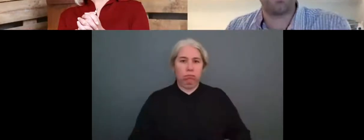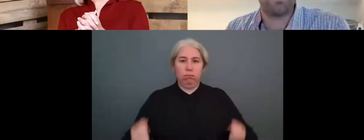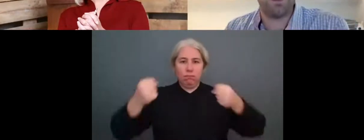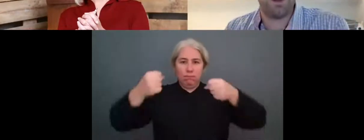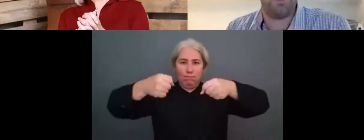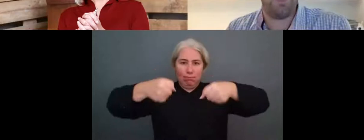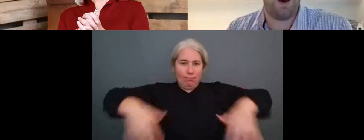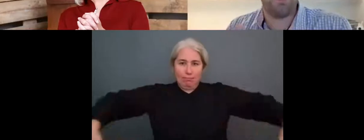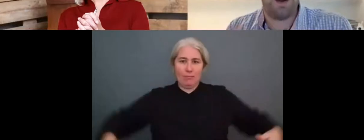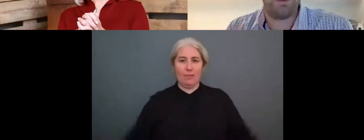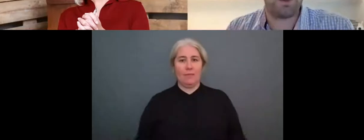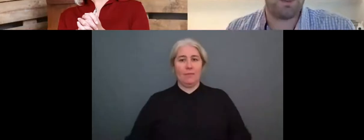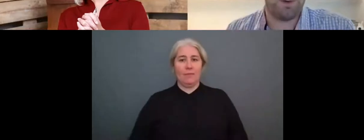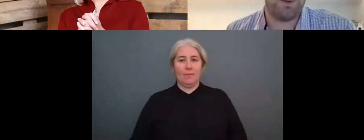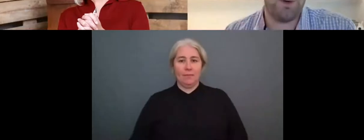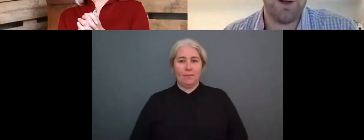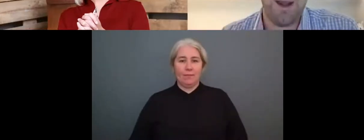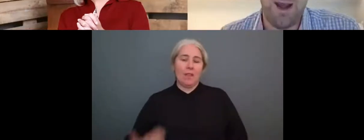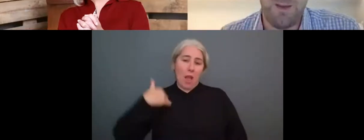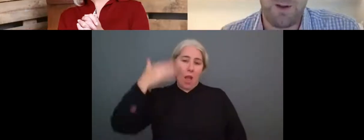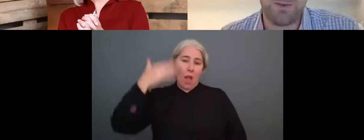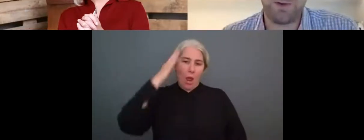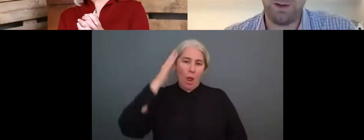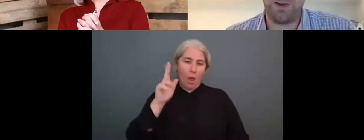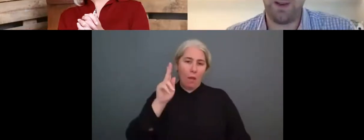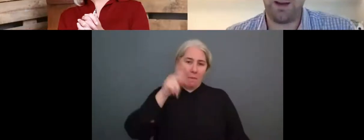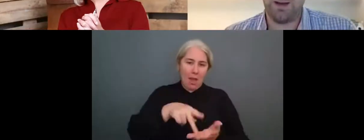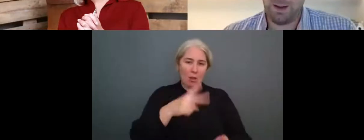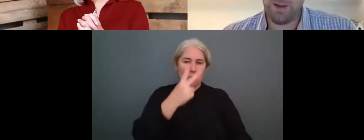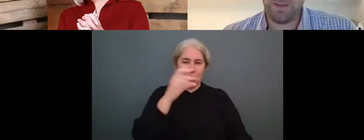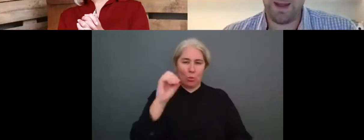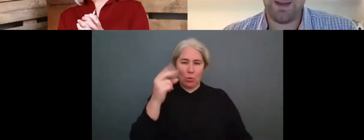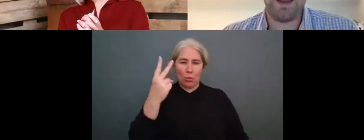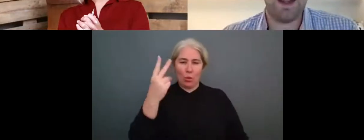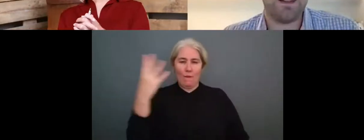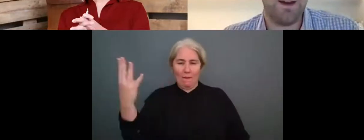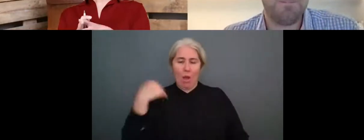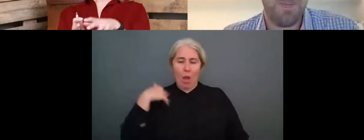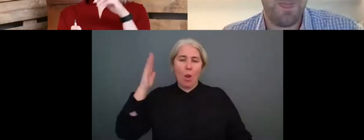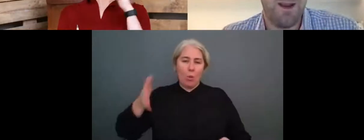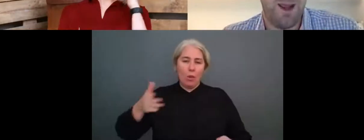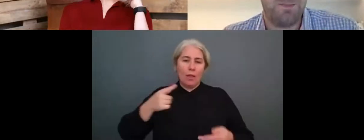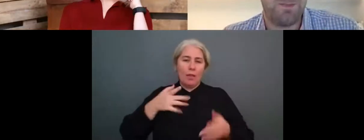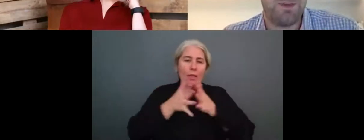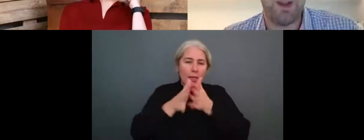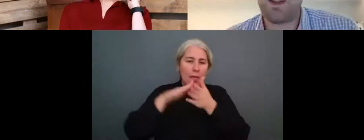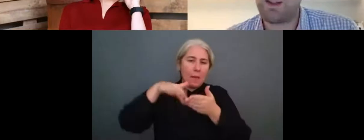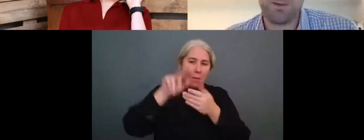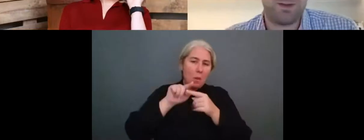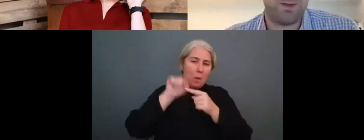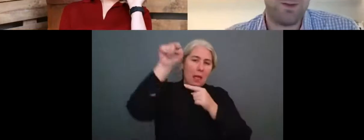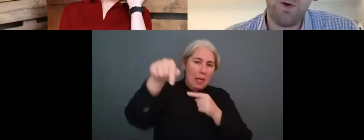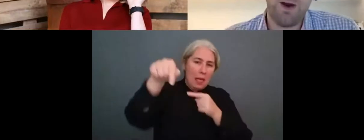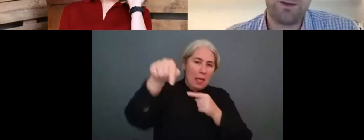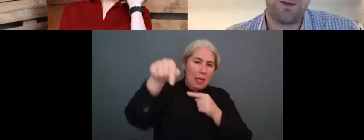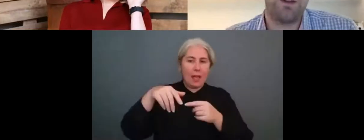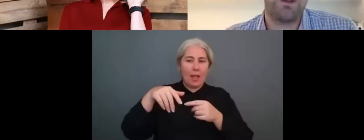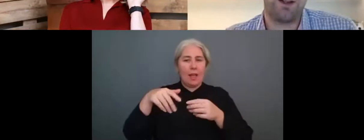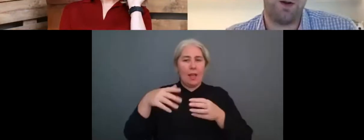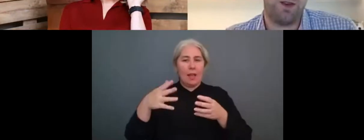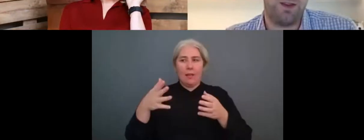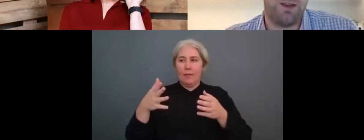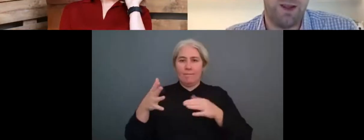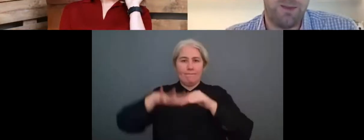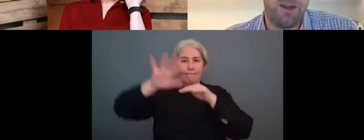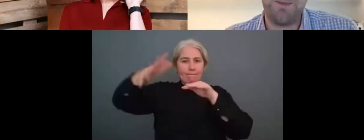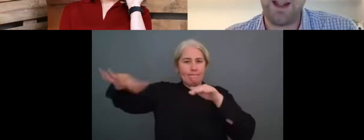the Marine, um, part of Paris 2024. Um, but I'll talk a little bit about that later. Um, so as I, as I mentioned, sport has an audience